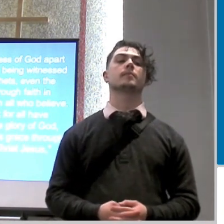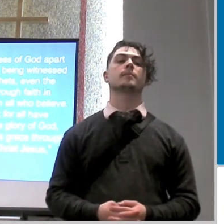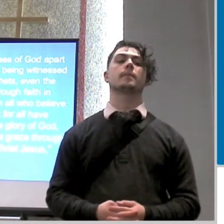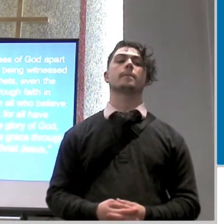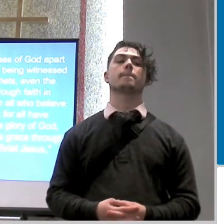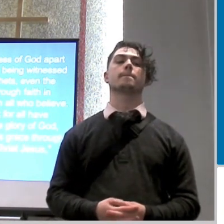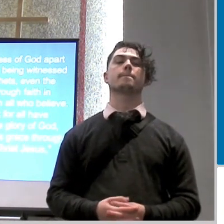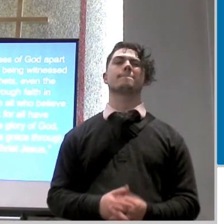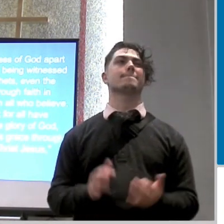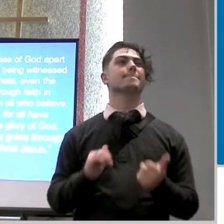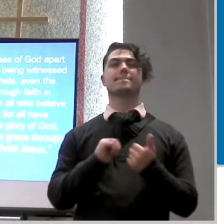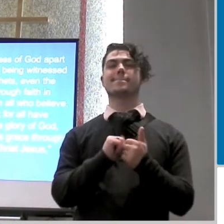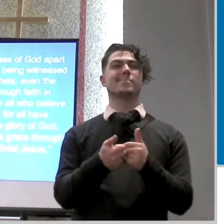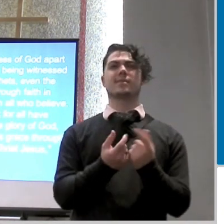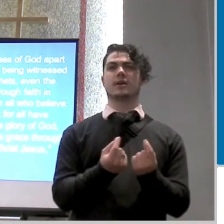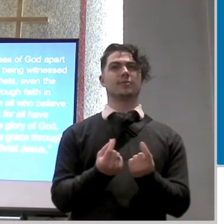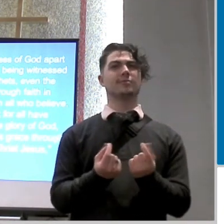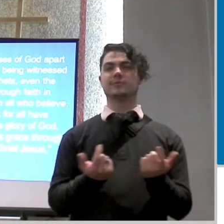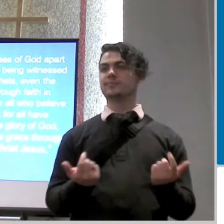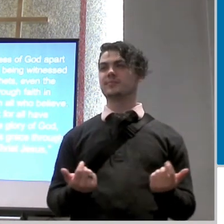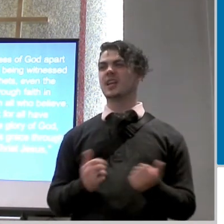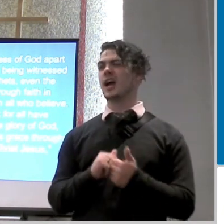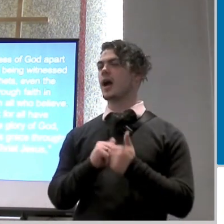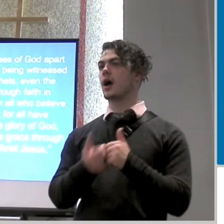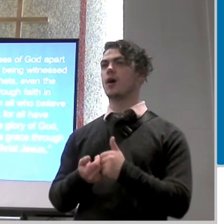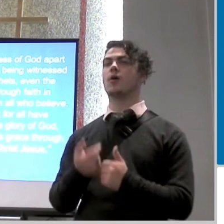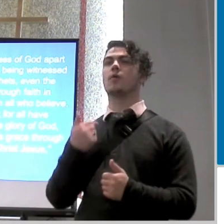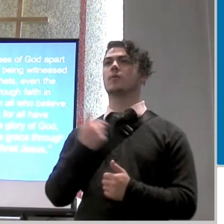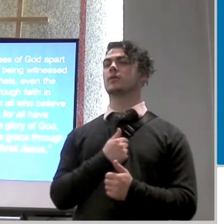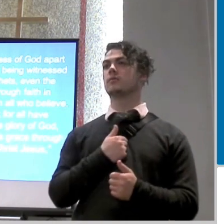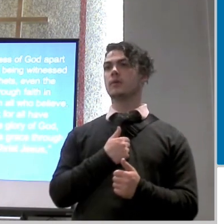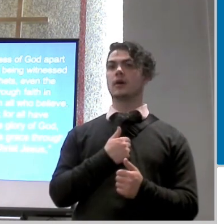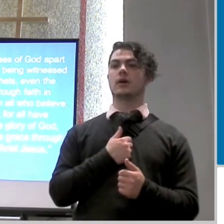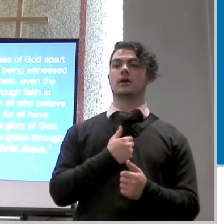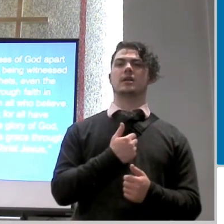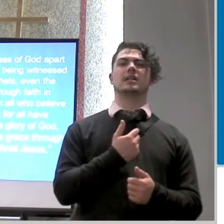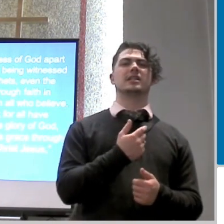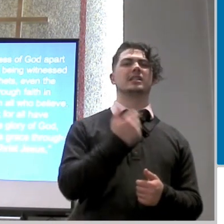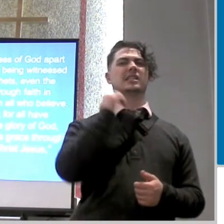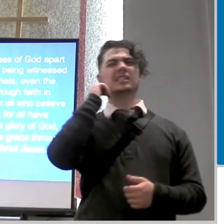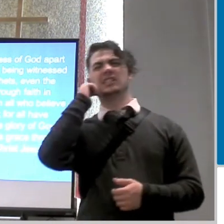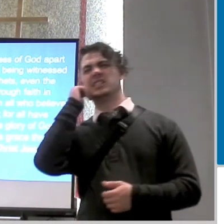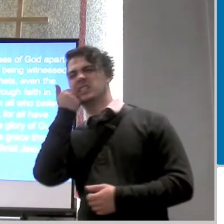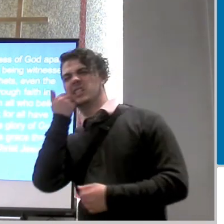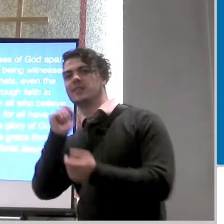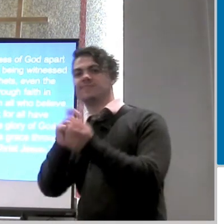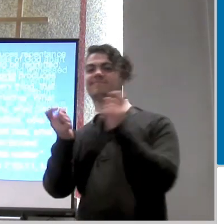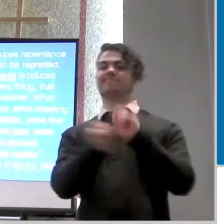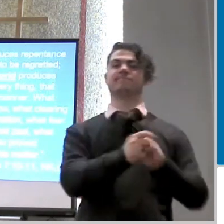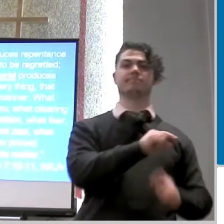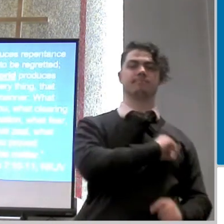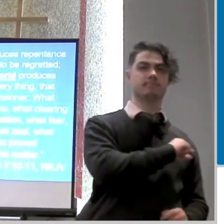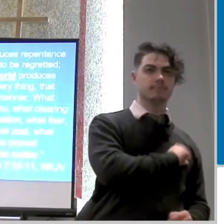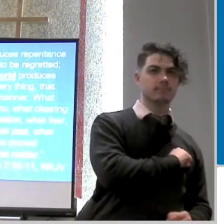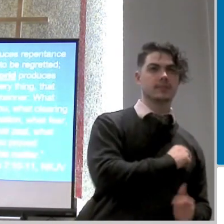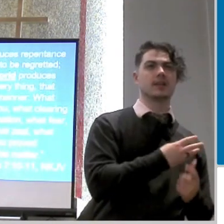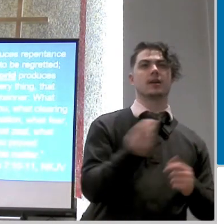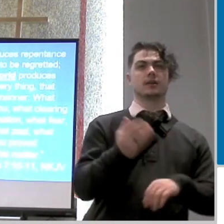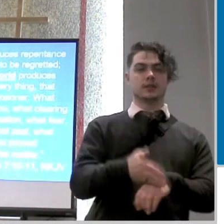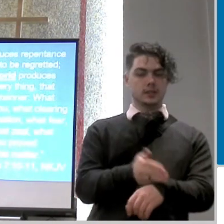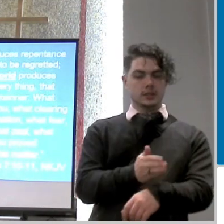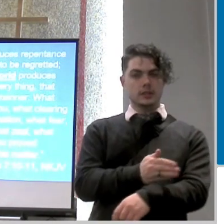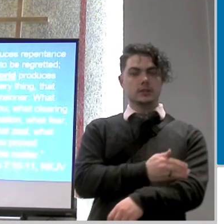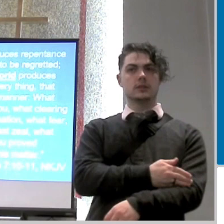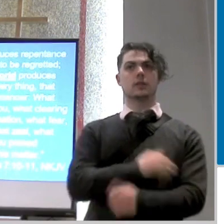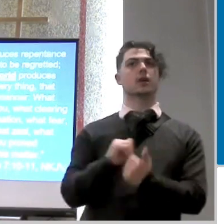up how do i do this right how do i move from guilt um from shame to guilt and let it work in my life in the right way well we